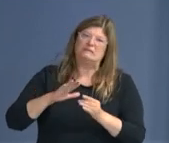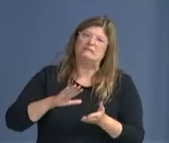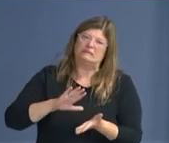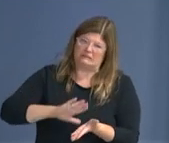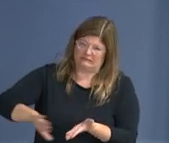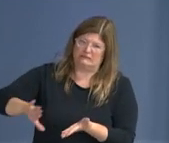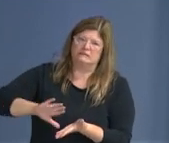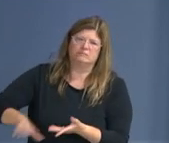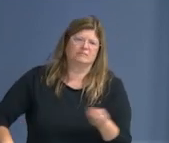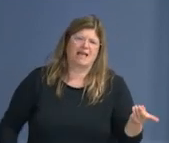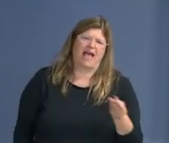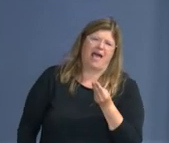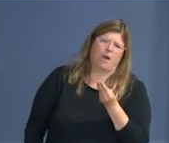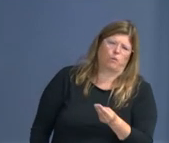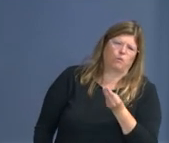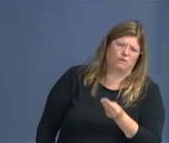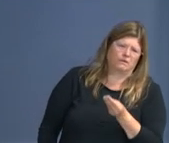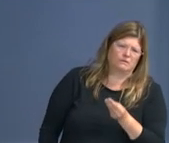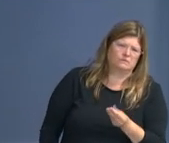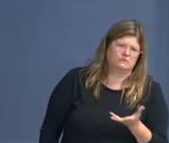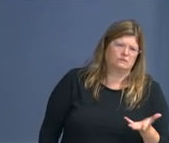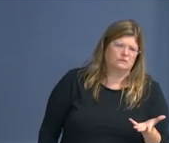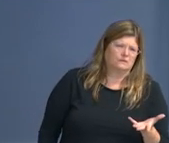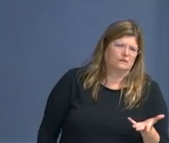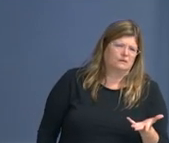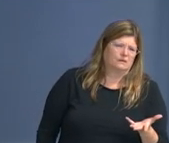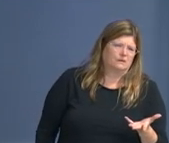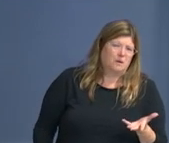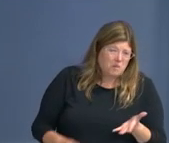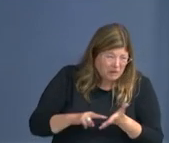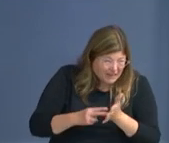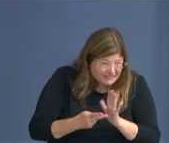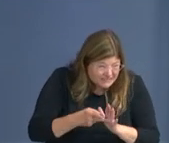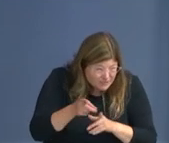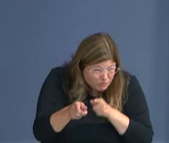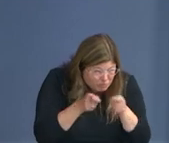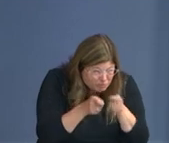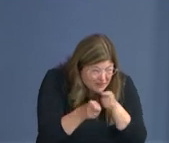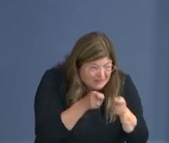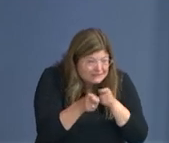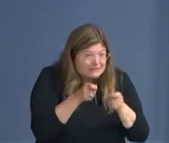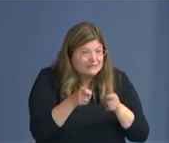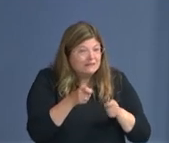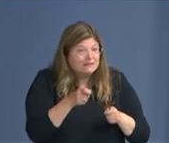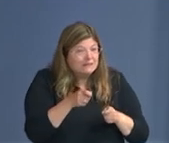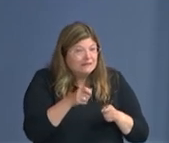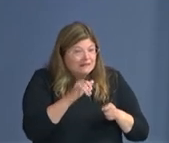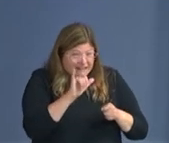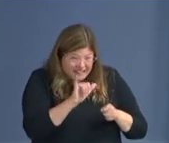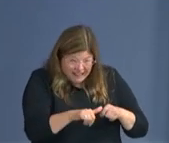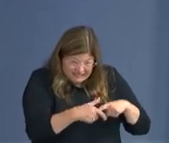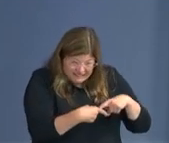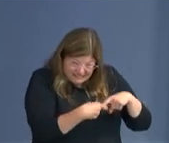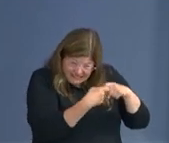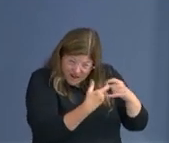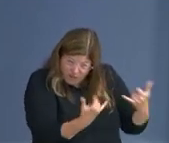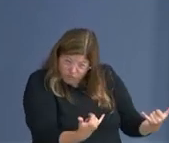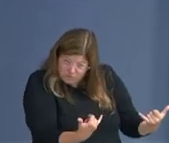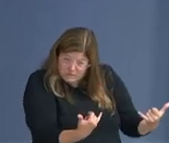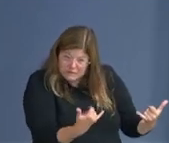by your administration that that is currently been suspended, that protocol has been suspended during COVID.